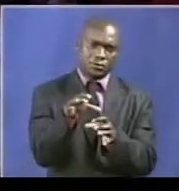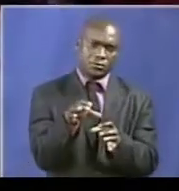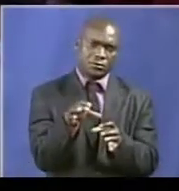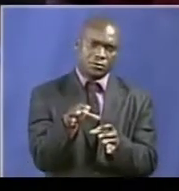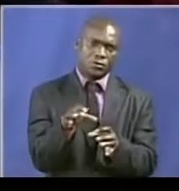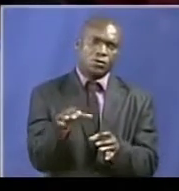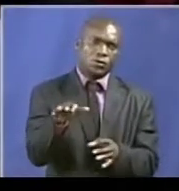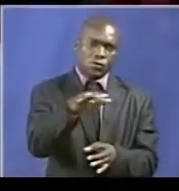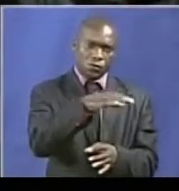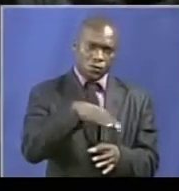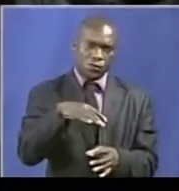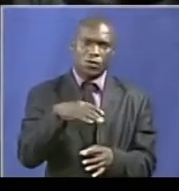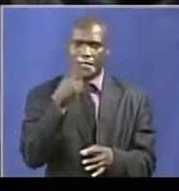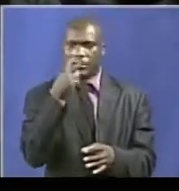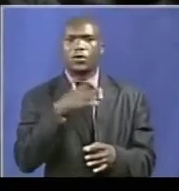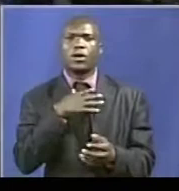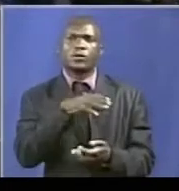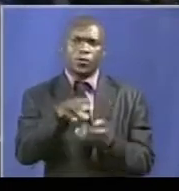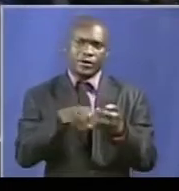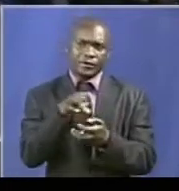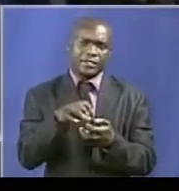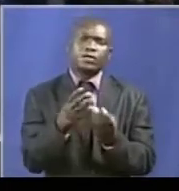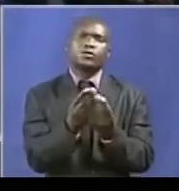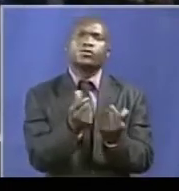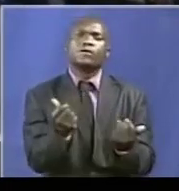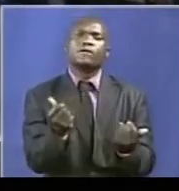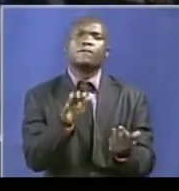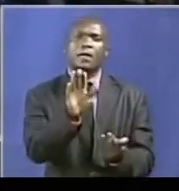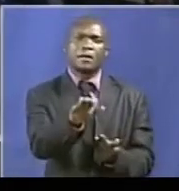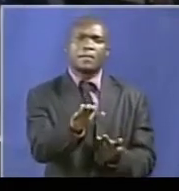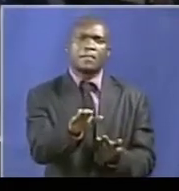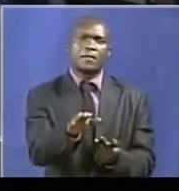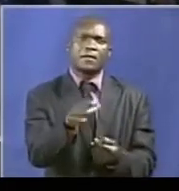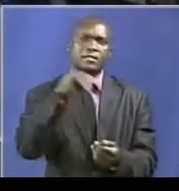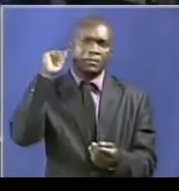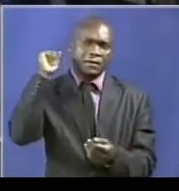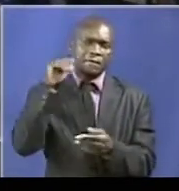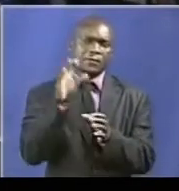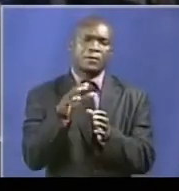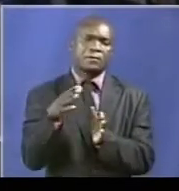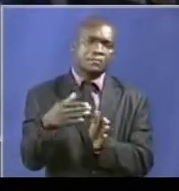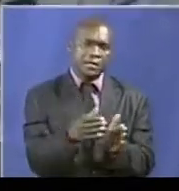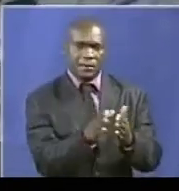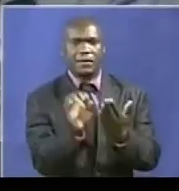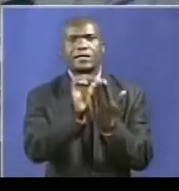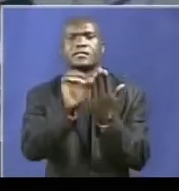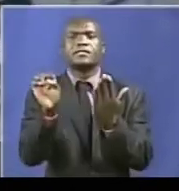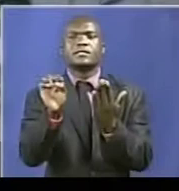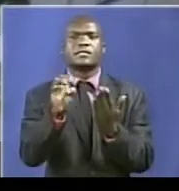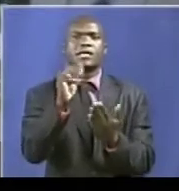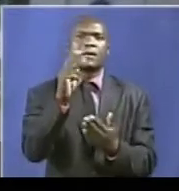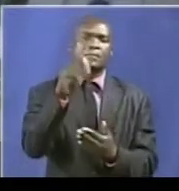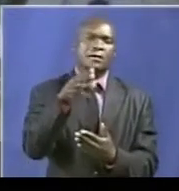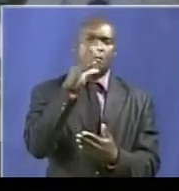exorcise the demon of factionalism which had crept into ZANU-PF. ZANU-PF Mberengwa East House of Assembly member Comrade Makosini